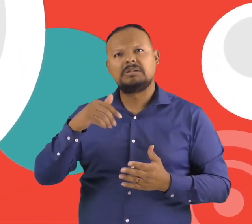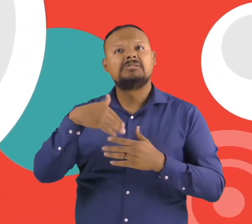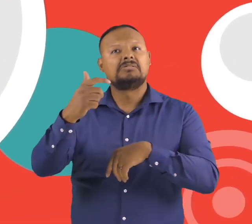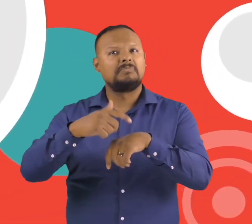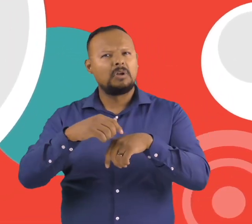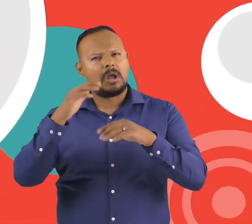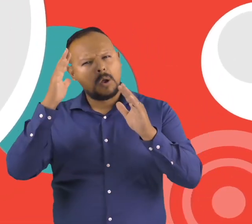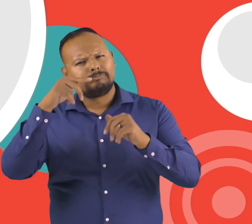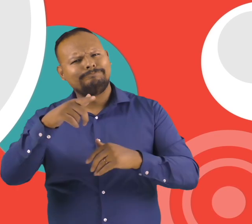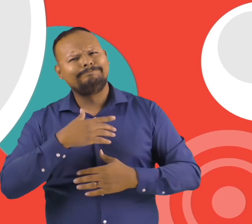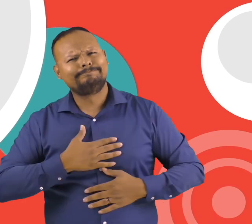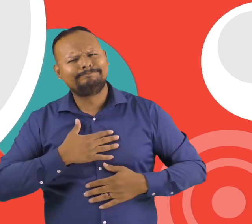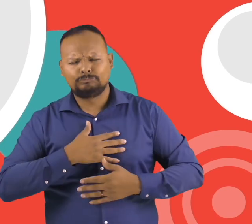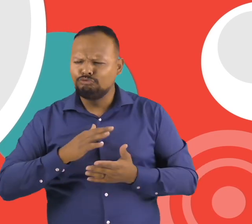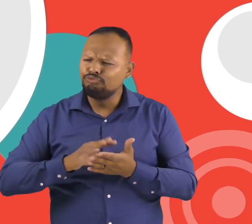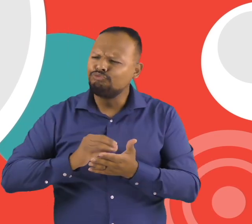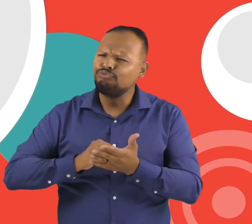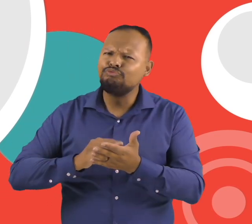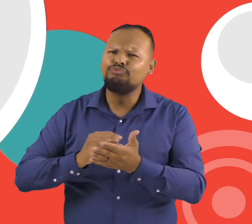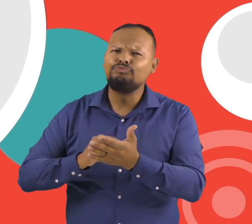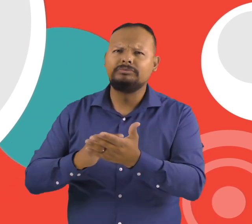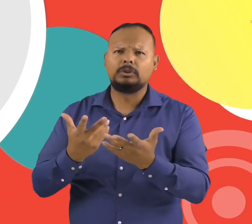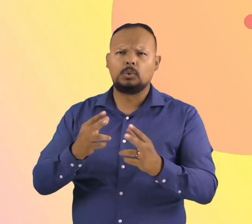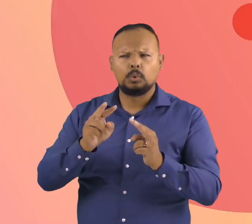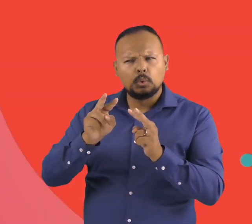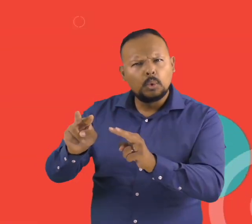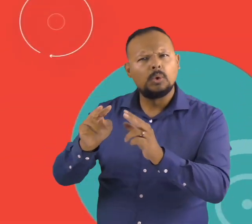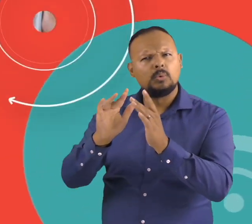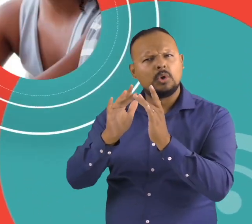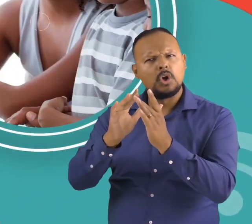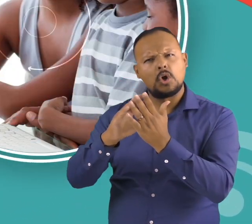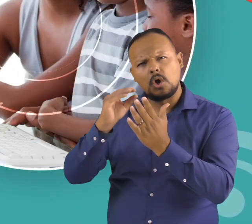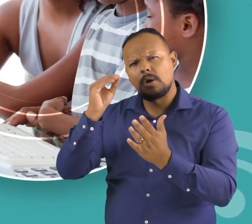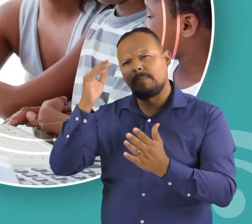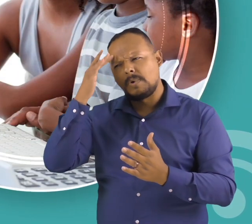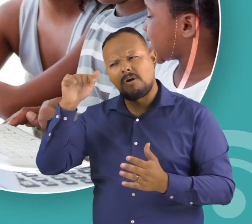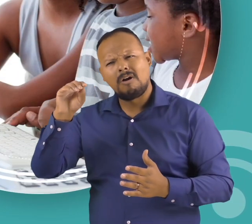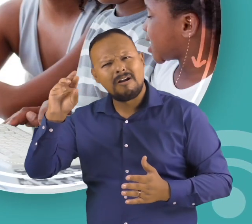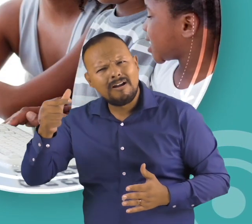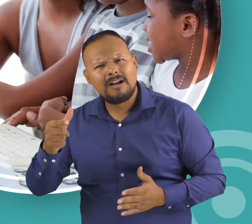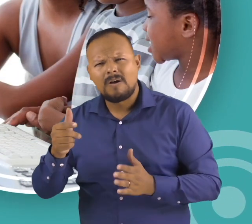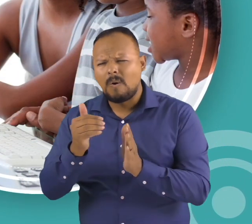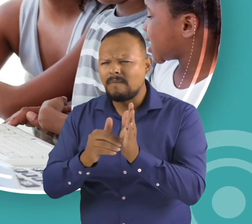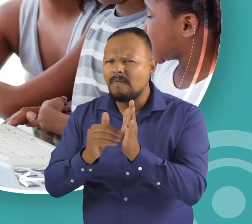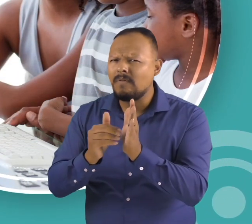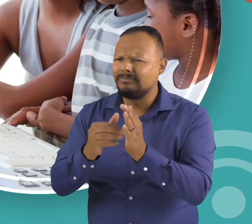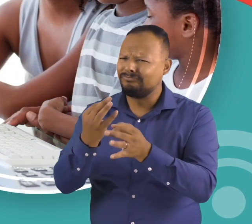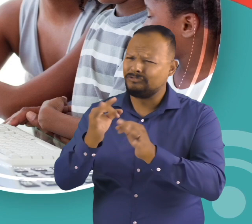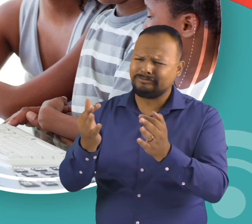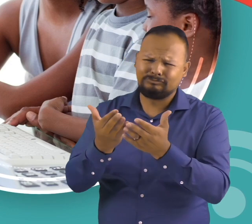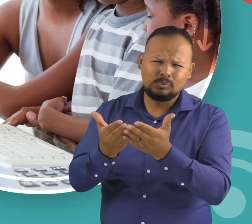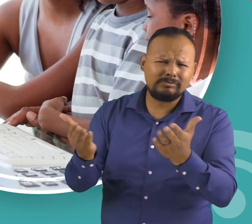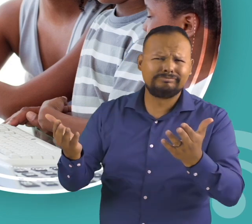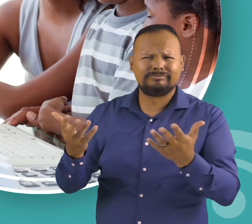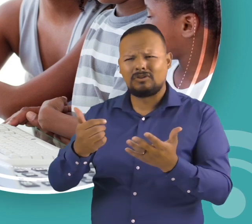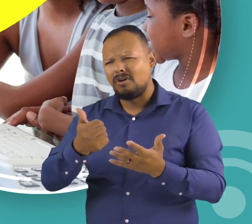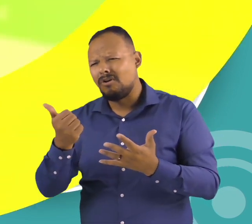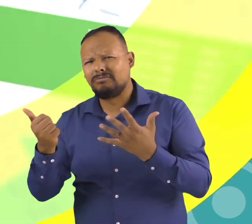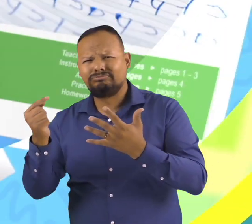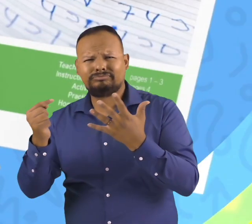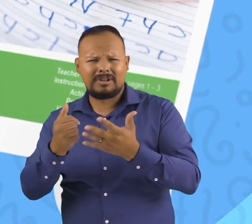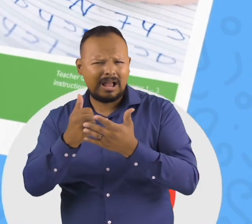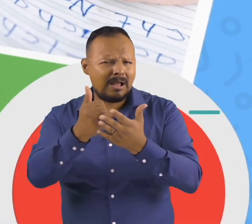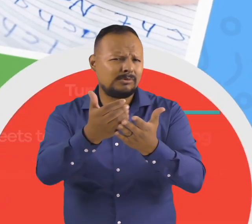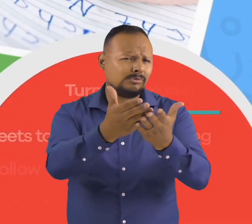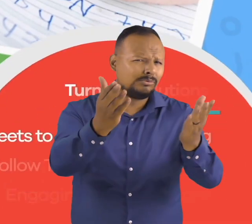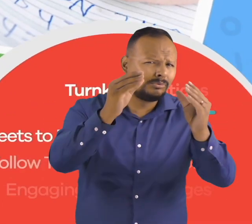Hope you had fun learning with us. Visit us at LearnBright.org for thousands of free resources